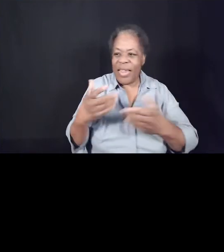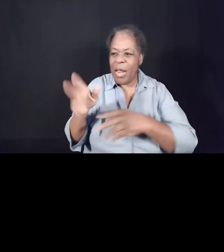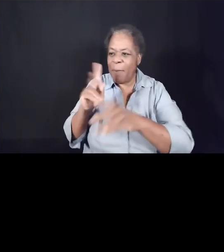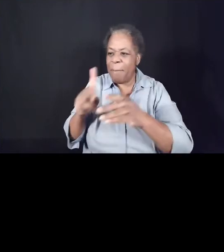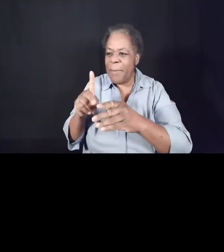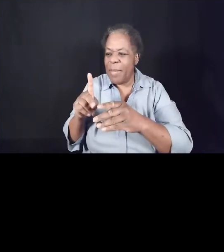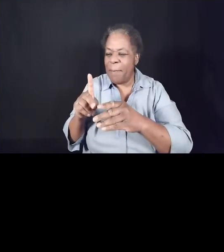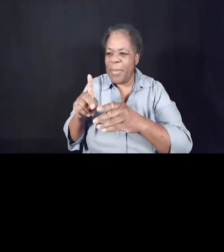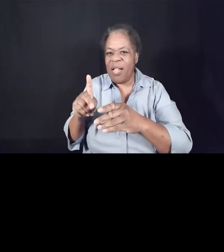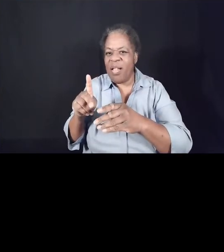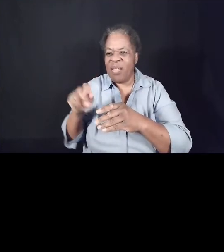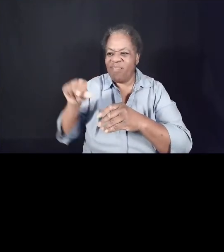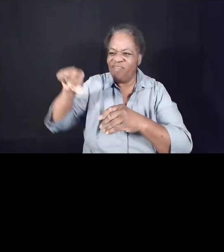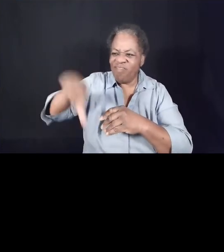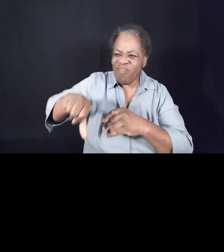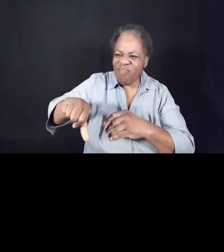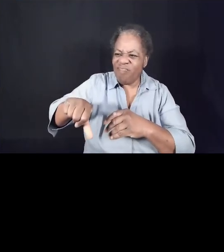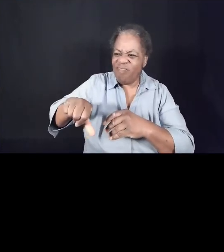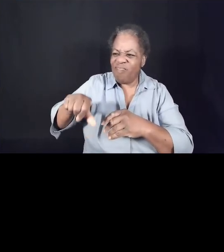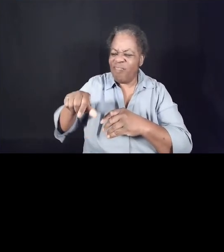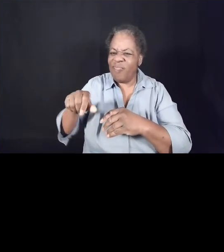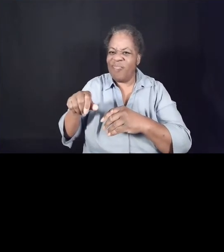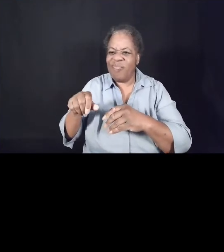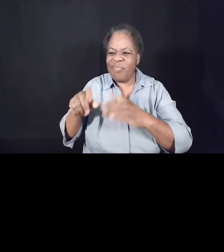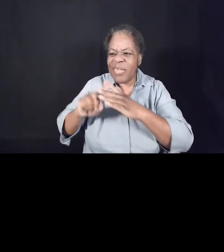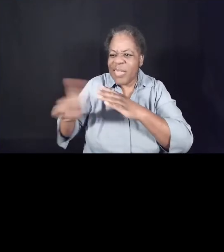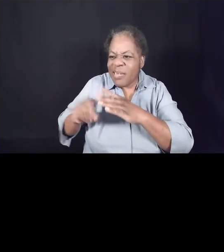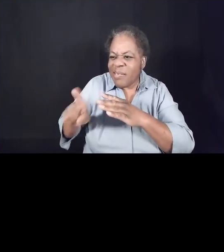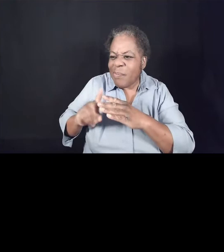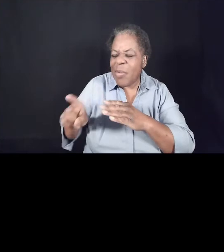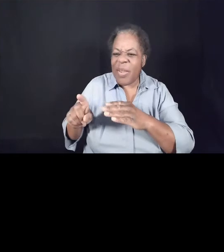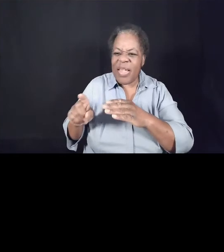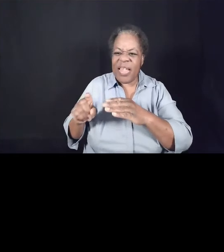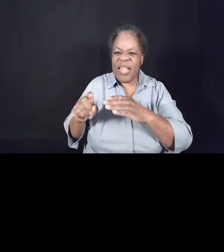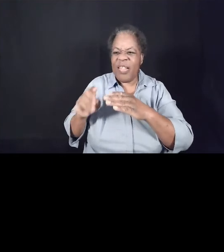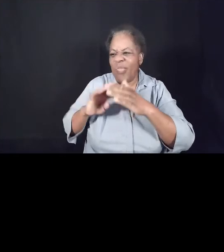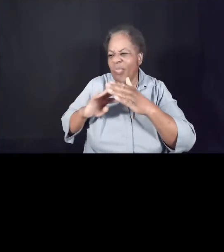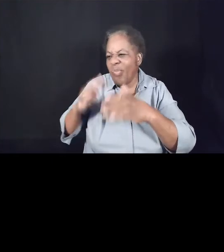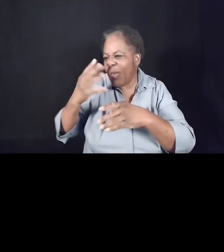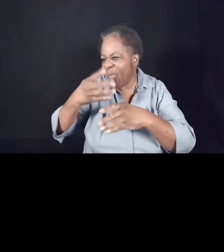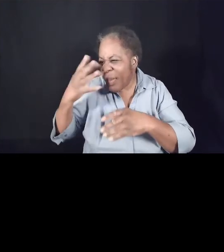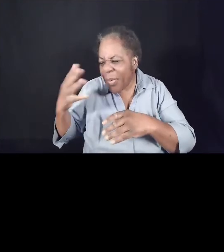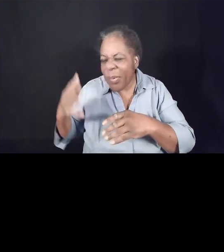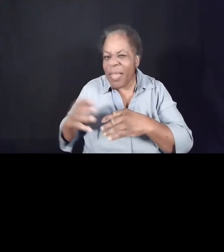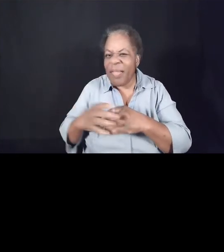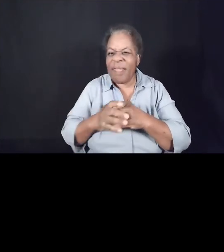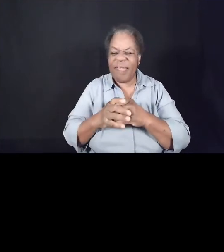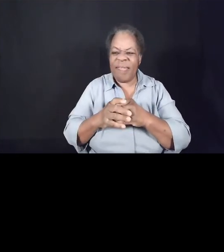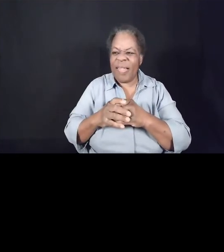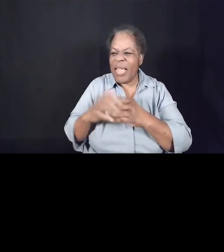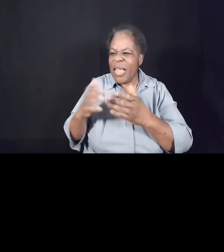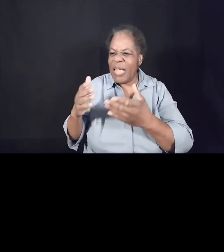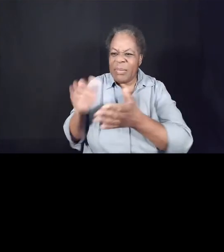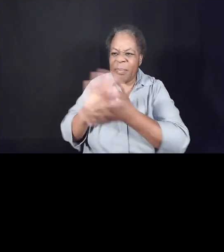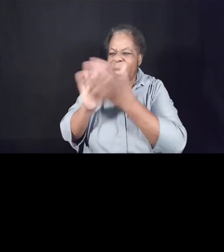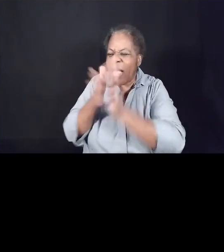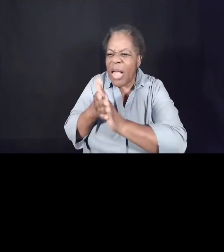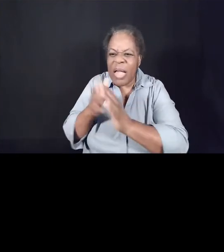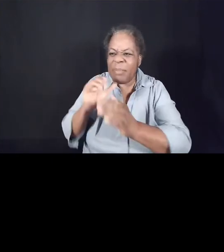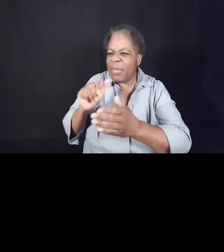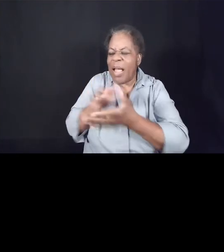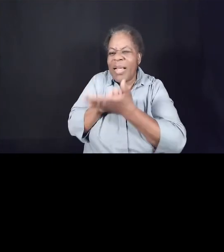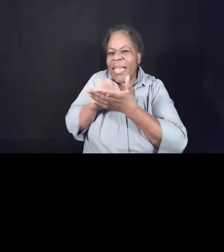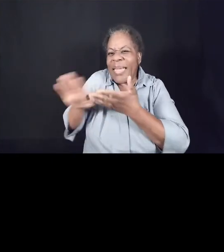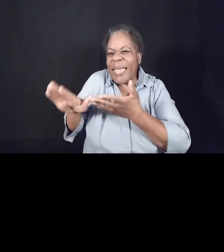image of God. So immigrants and refugees become threats or are unclean. And we will spend our